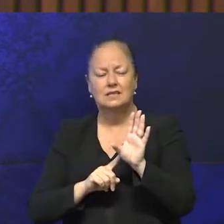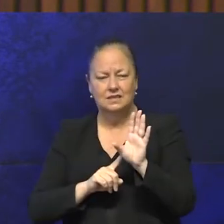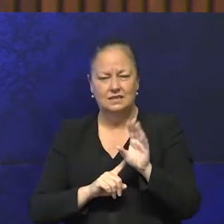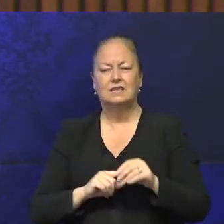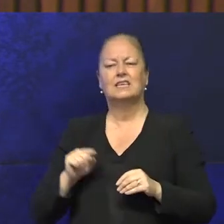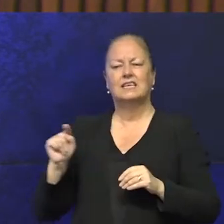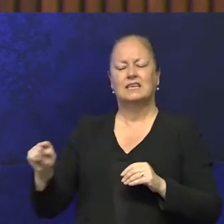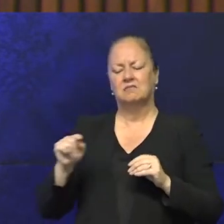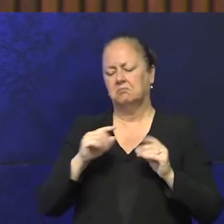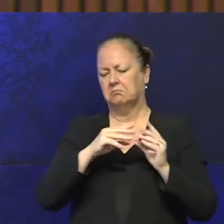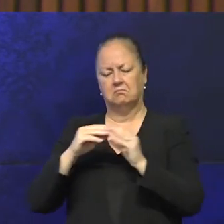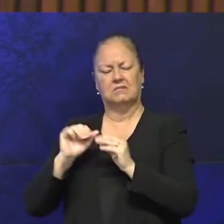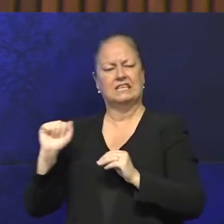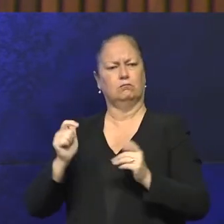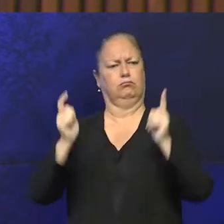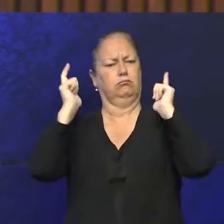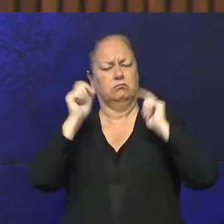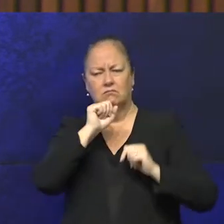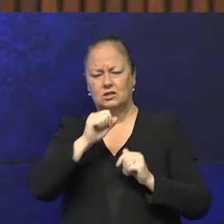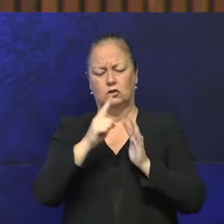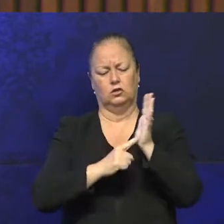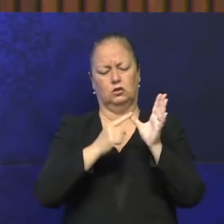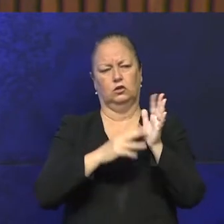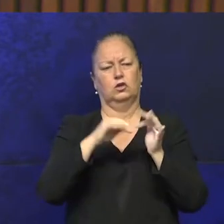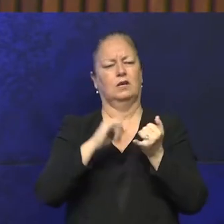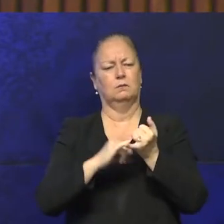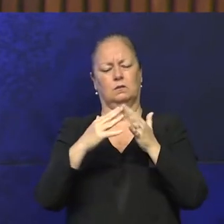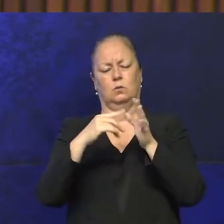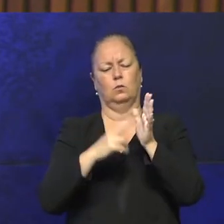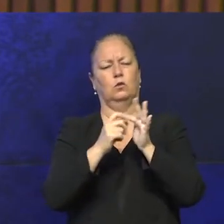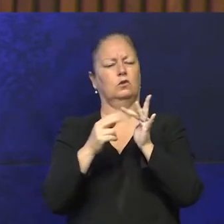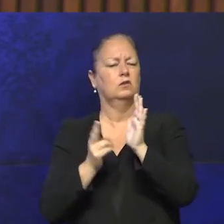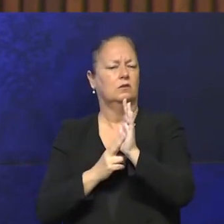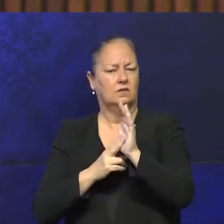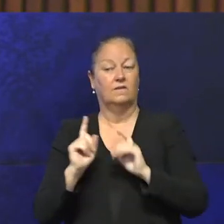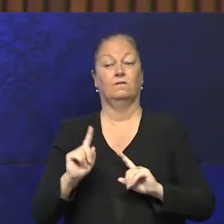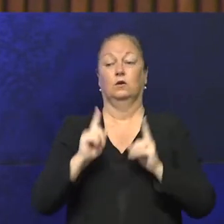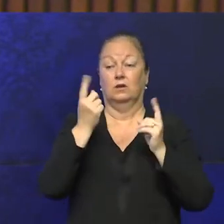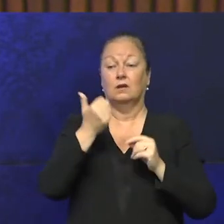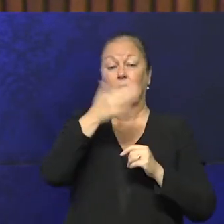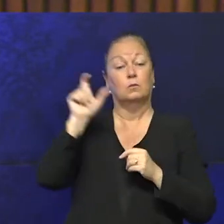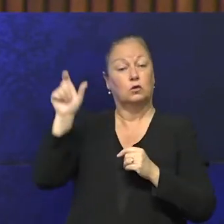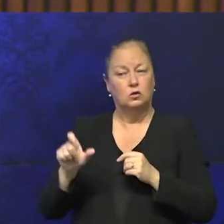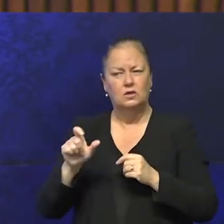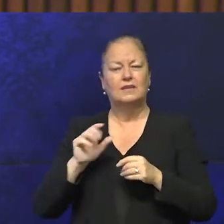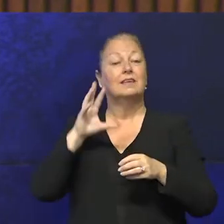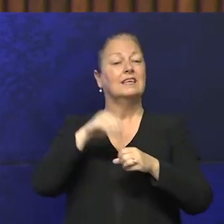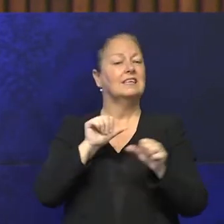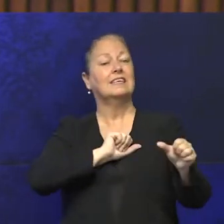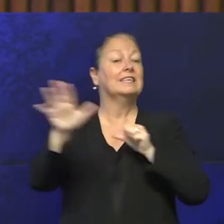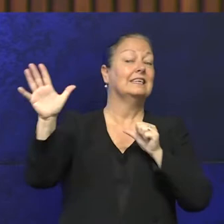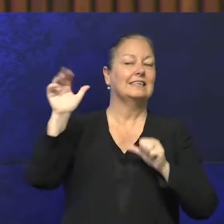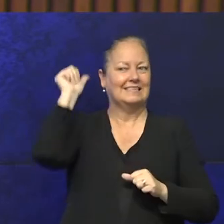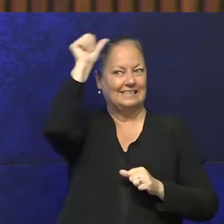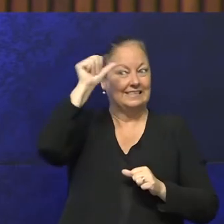Naurangita, meaning head man. His name was James Juby Wondon, first Aboriginal player to play for that mighty team, St